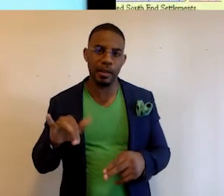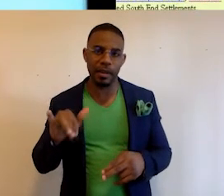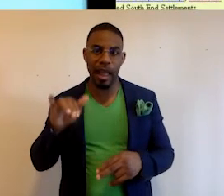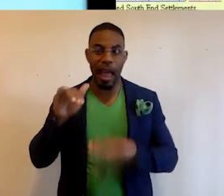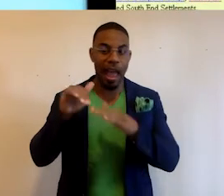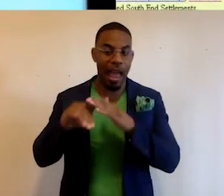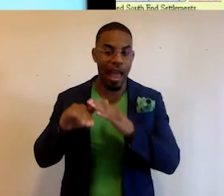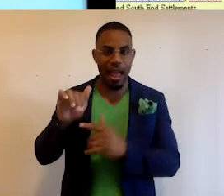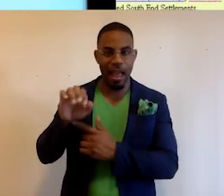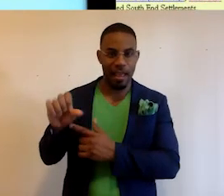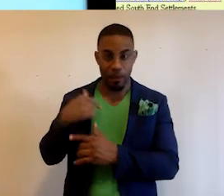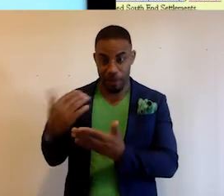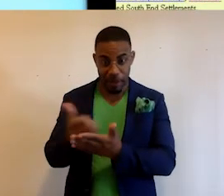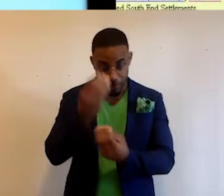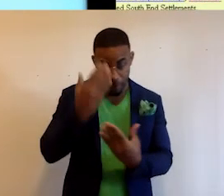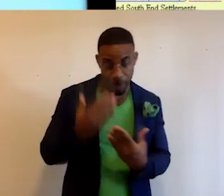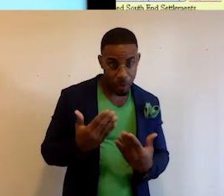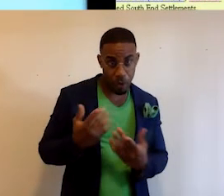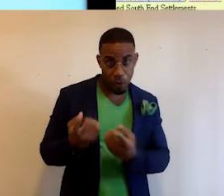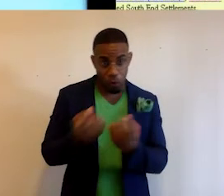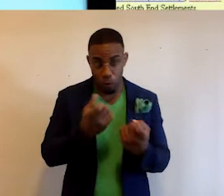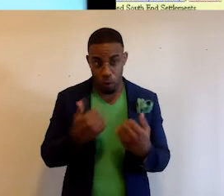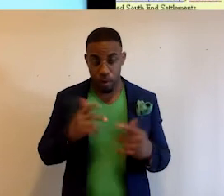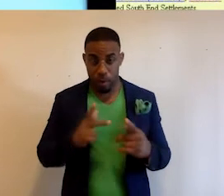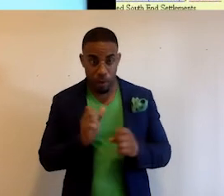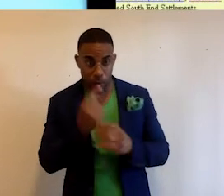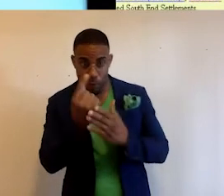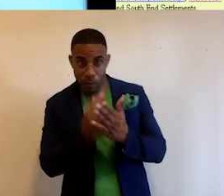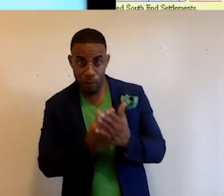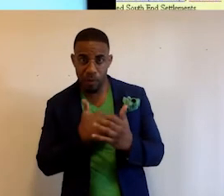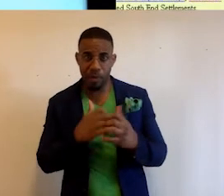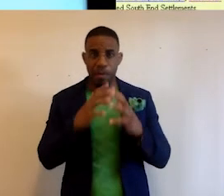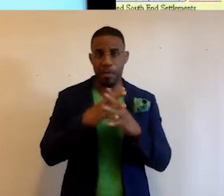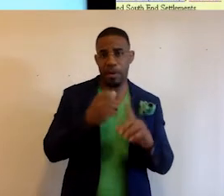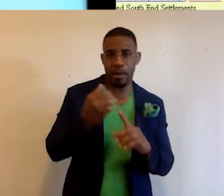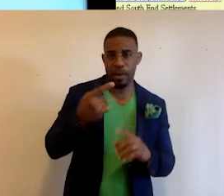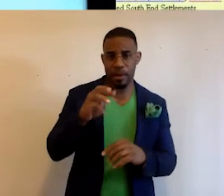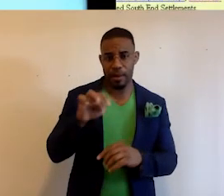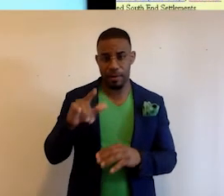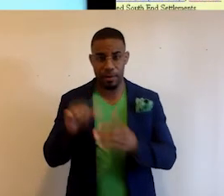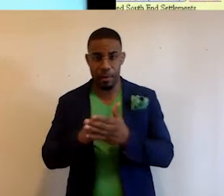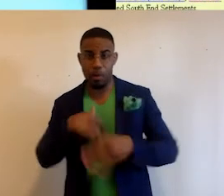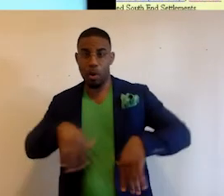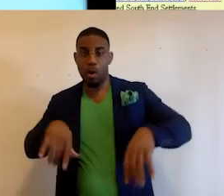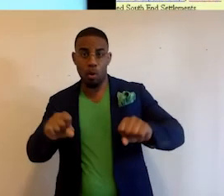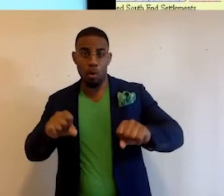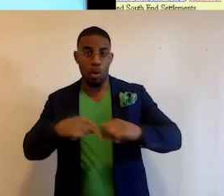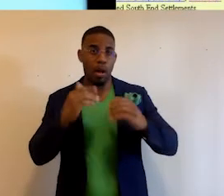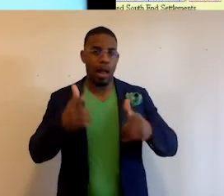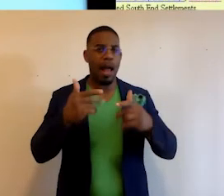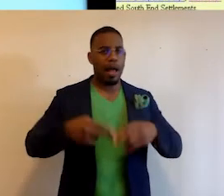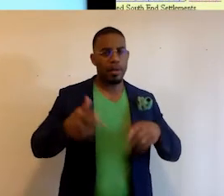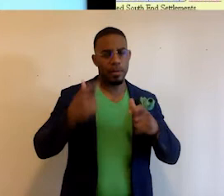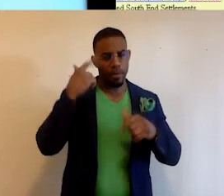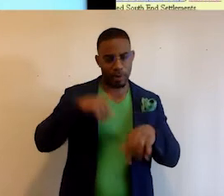We gathered the information, we recruited some young folks to create some graphics, we built the HTML pages, and we hosted it on the high speed,